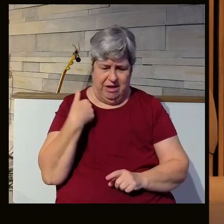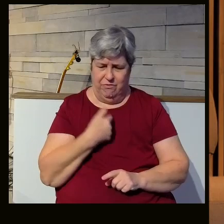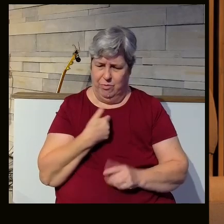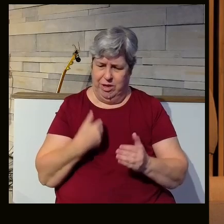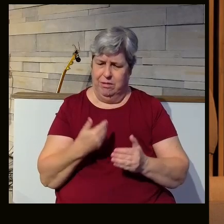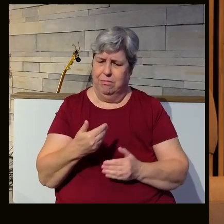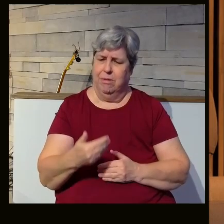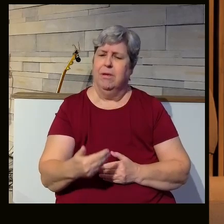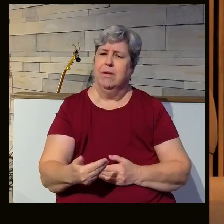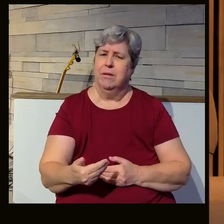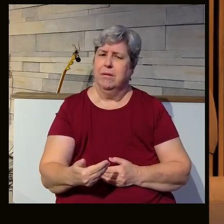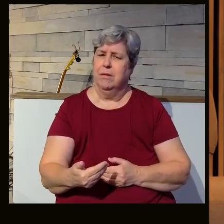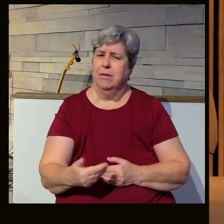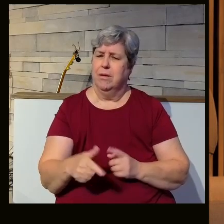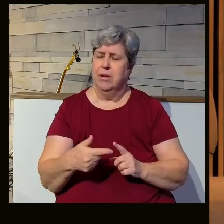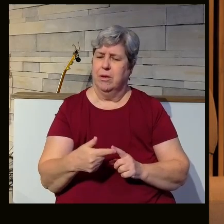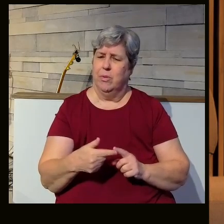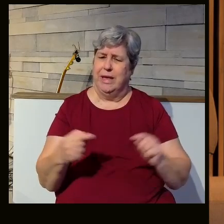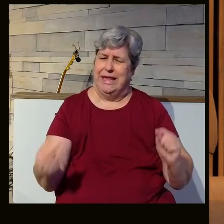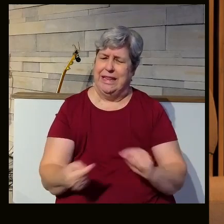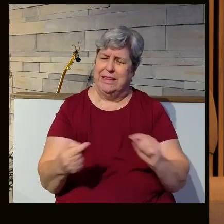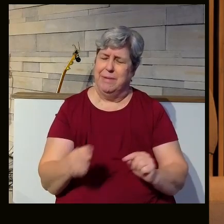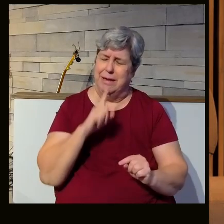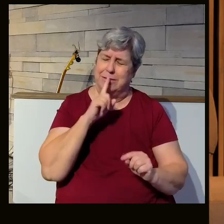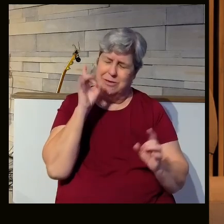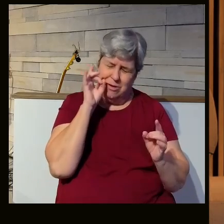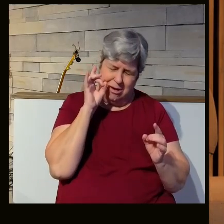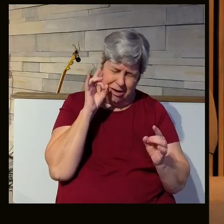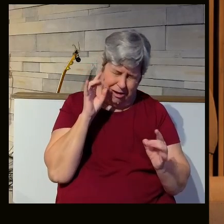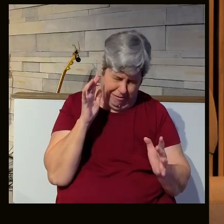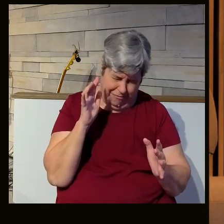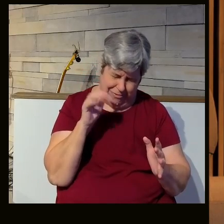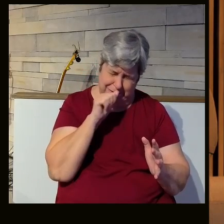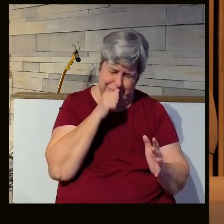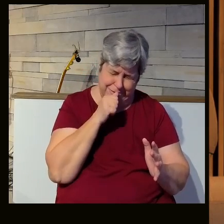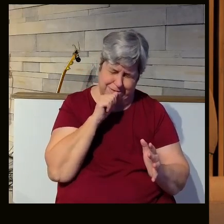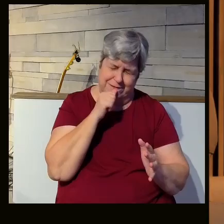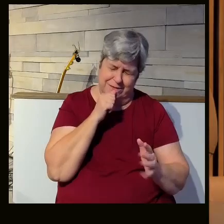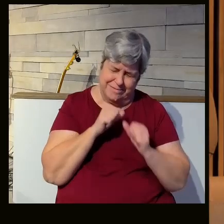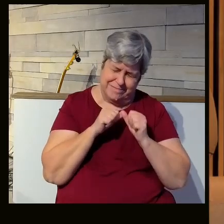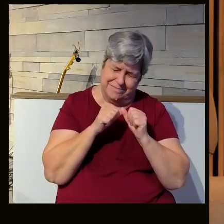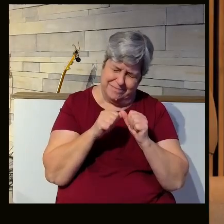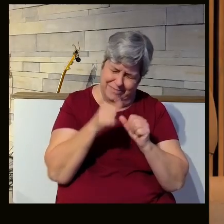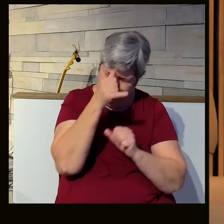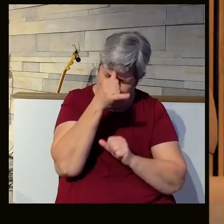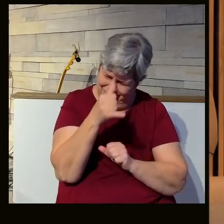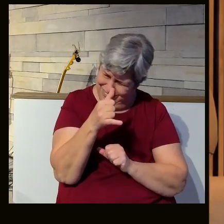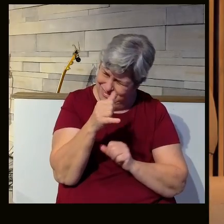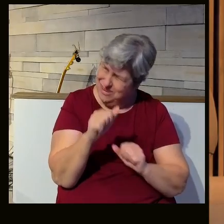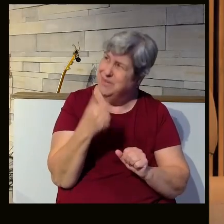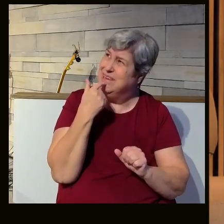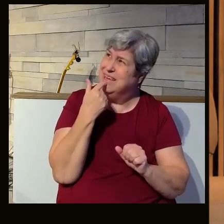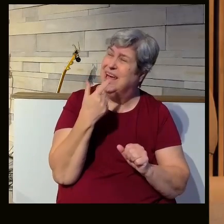to a point in life when the pain is so much and so constant and has lasted so long? Can't we say at